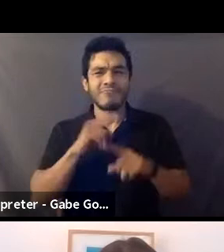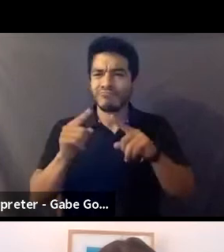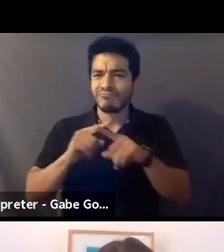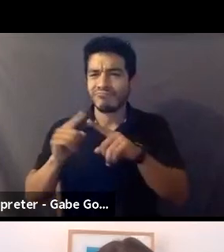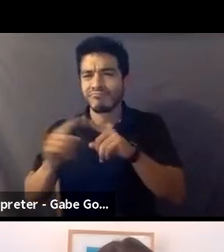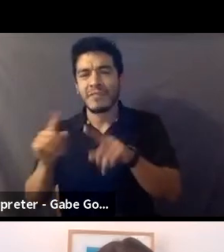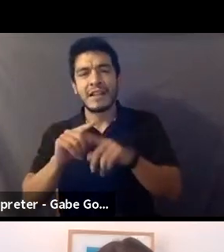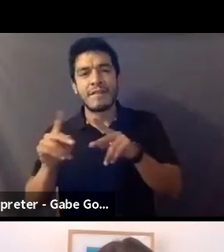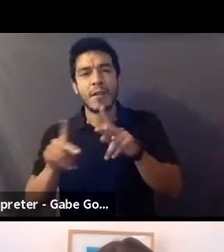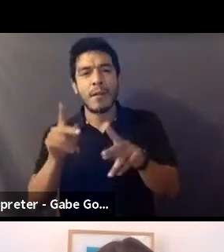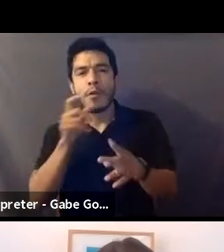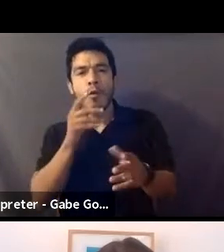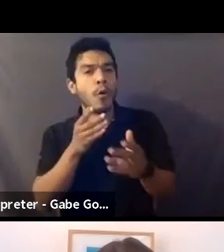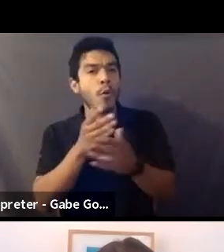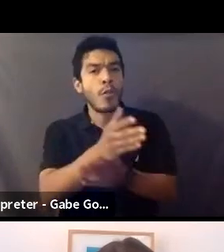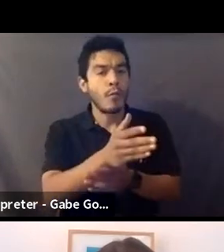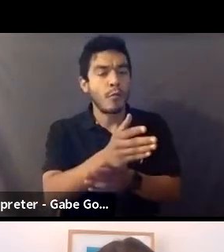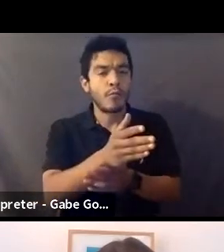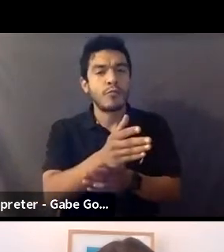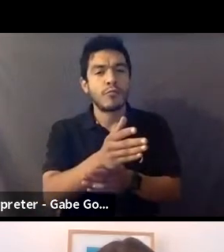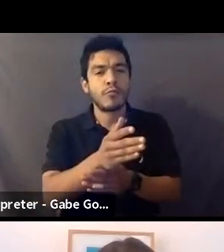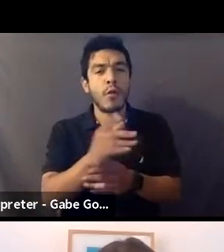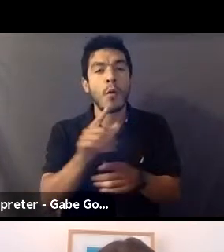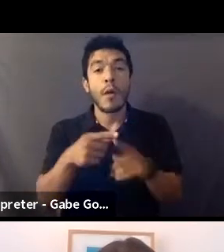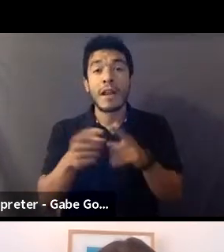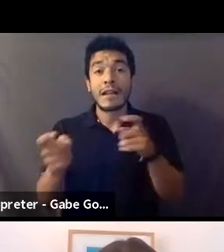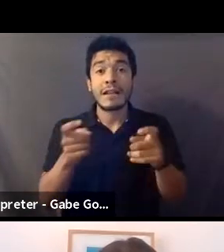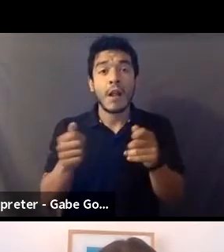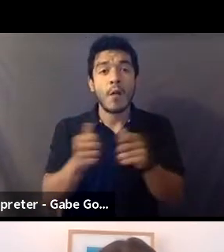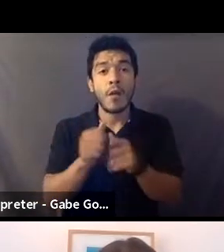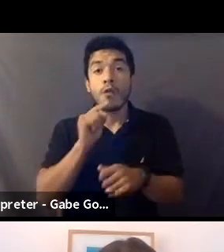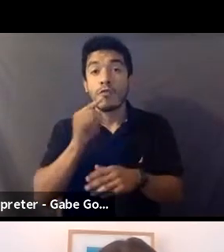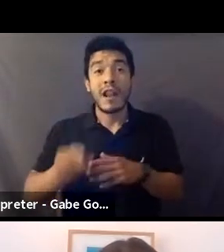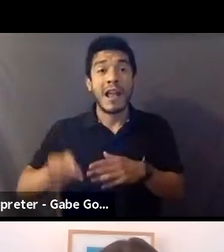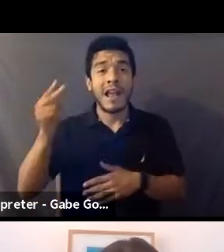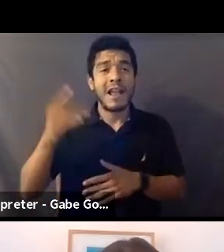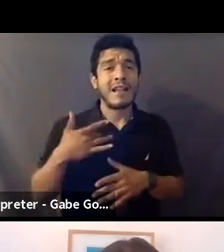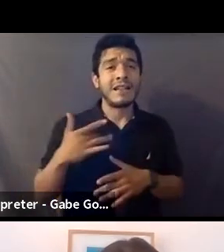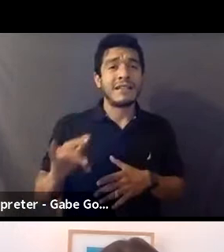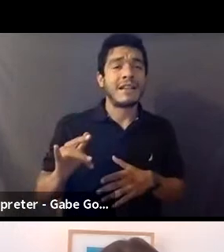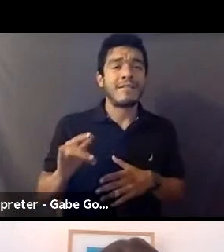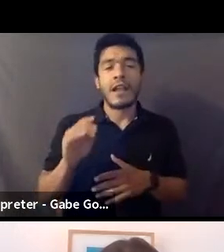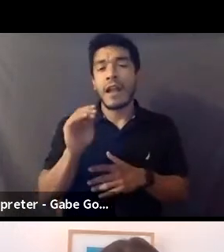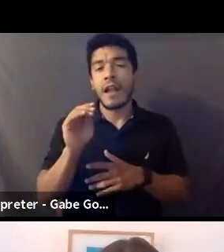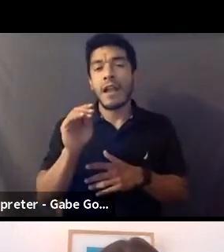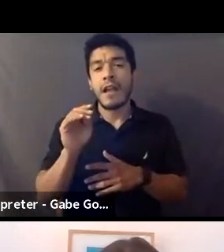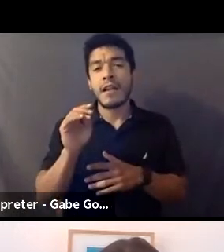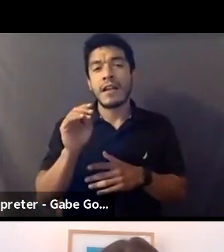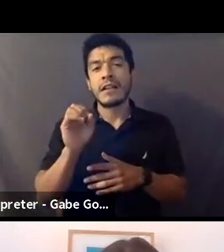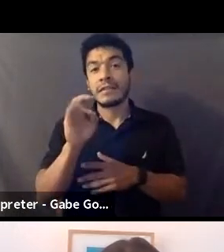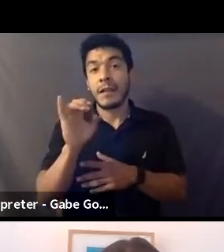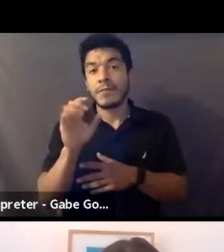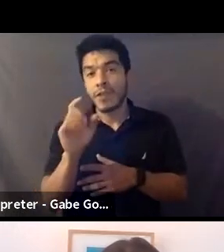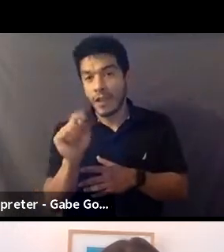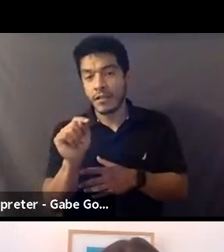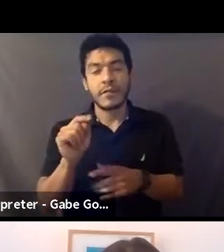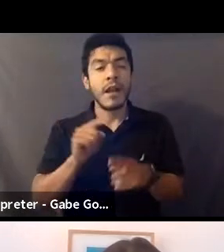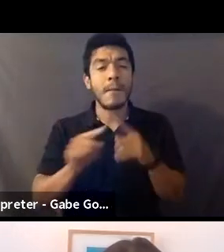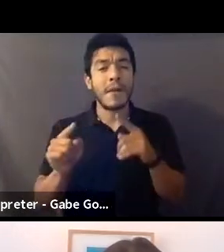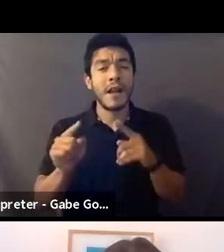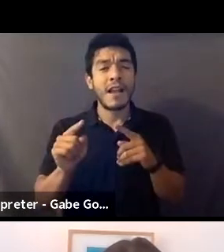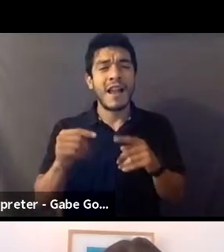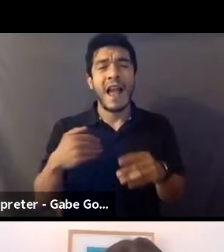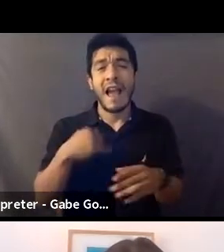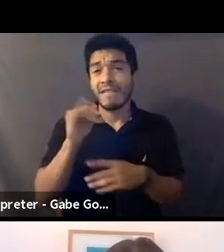different factions to go through, uh, when dealing with really highly sensitive material. But in general, you know, having an intimacy